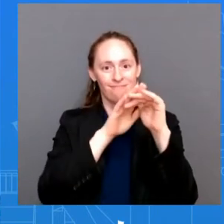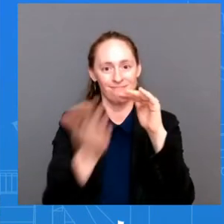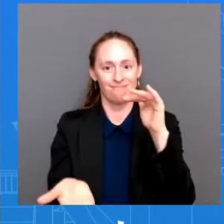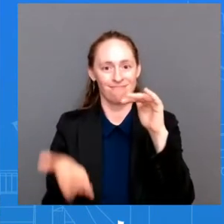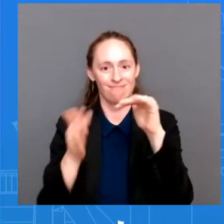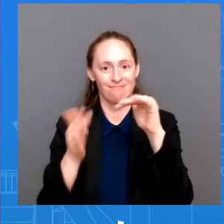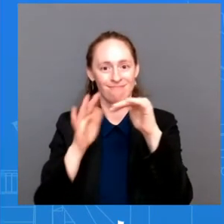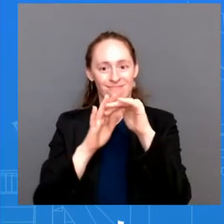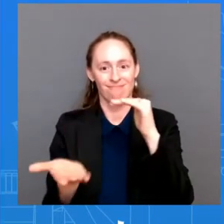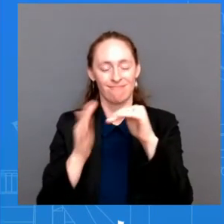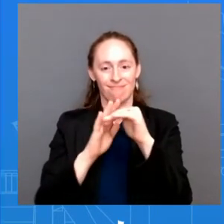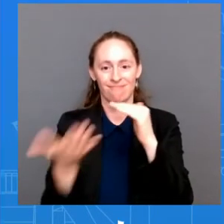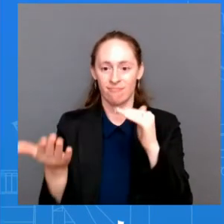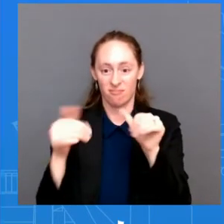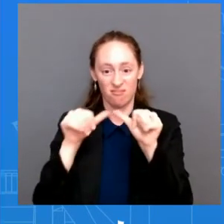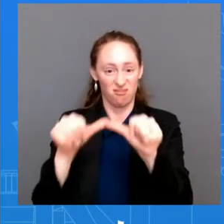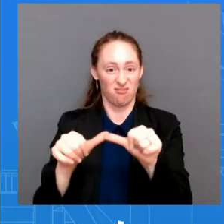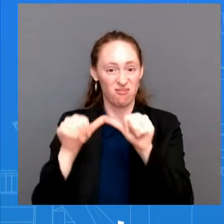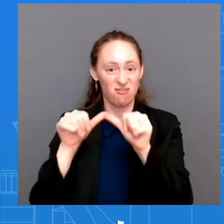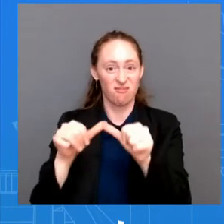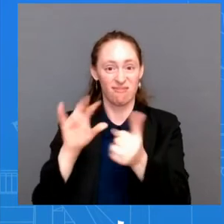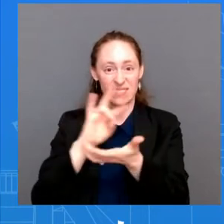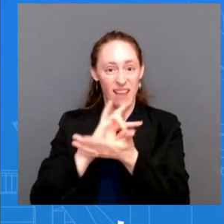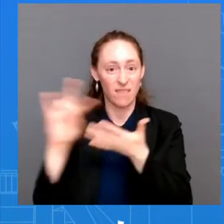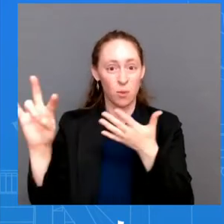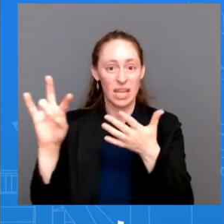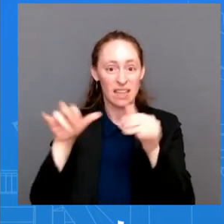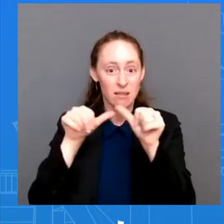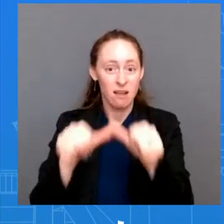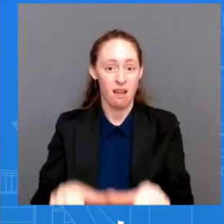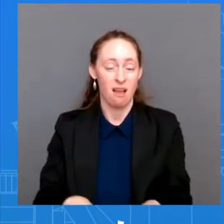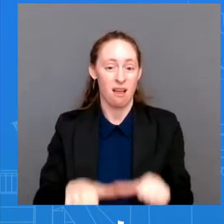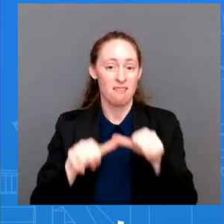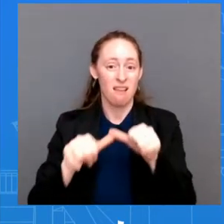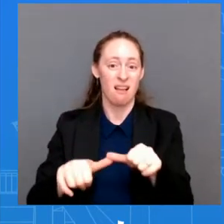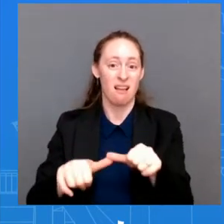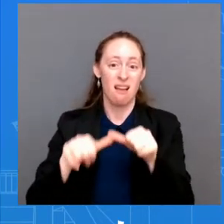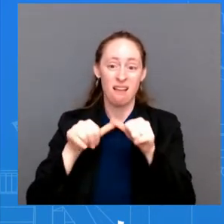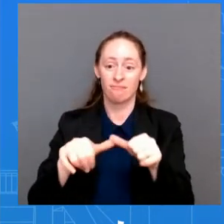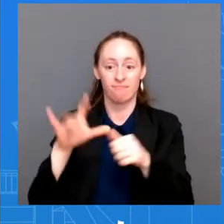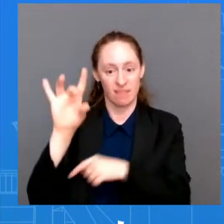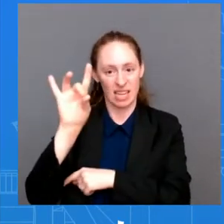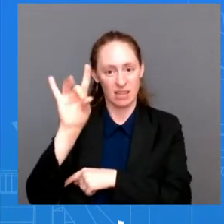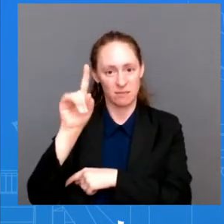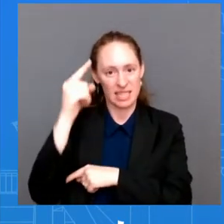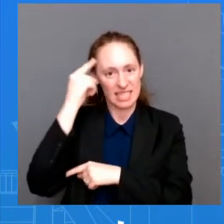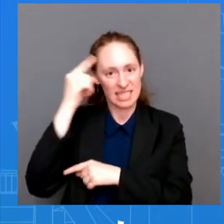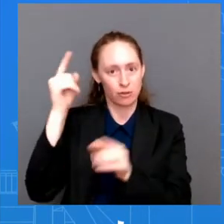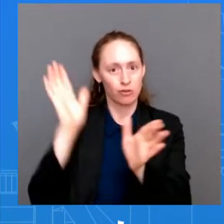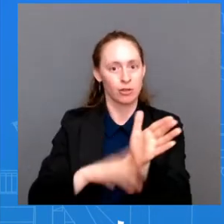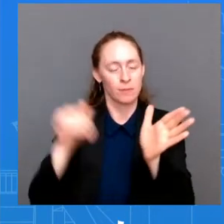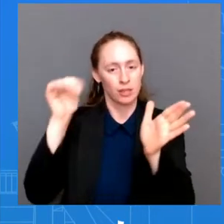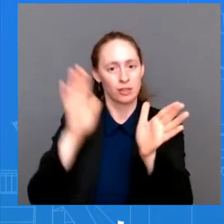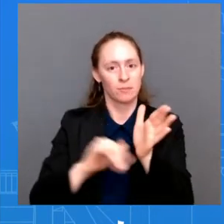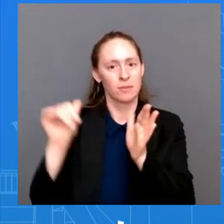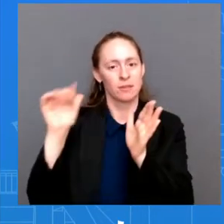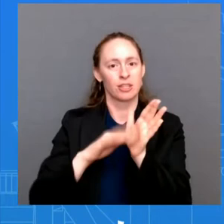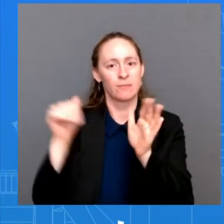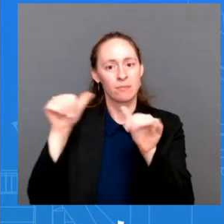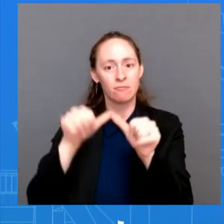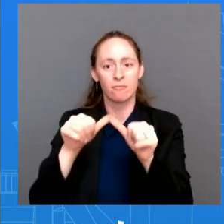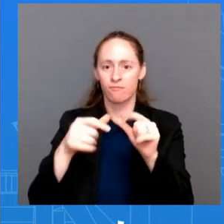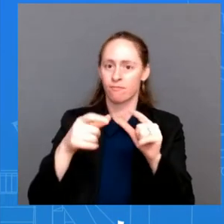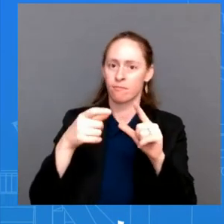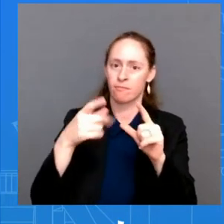have dropped 81 cents per gallon since their peak in June, as you'll see from the chart to